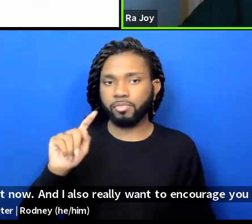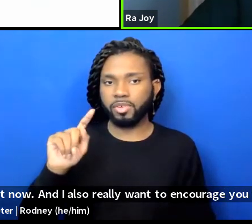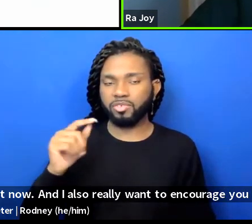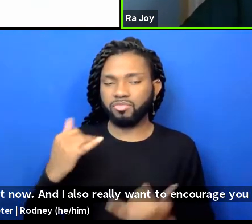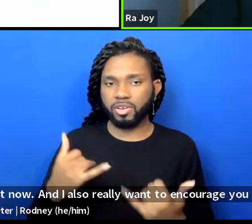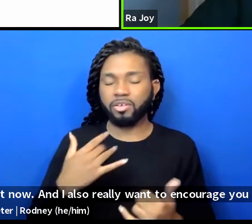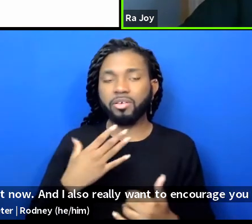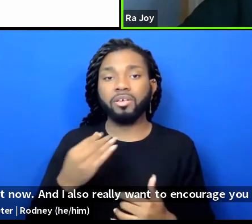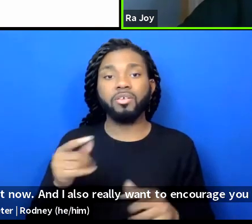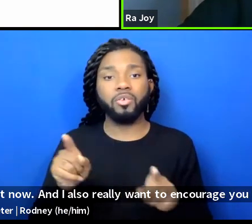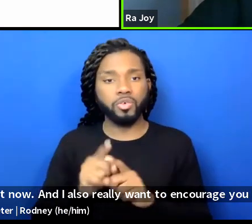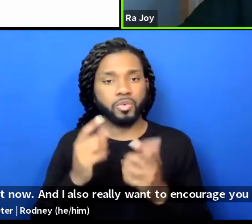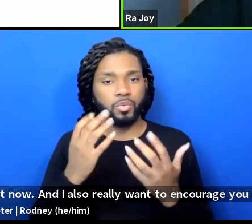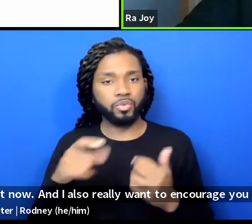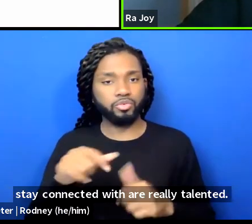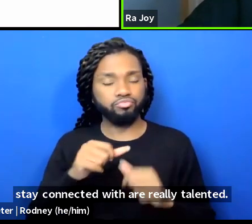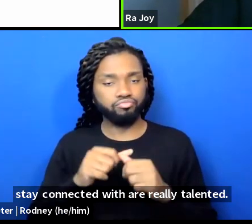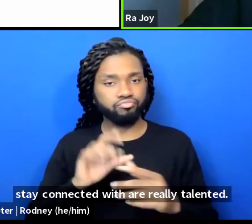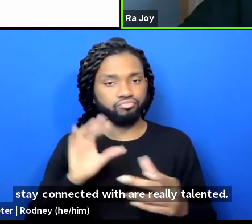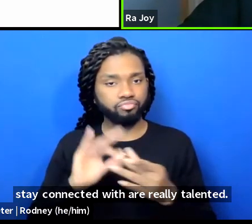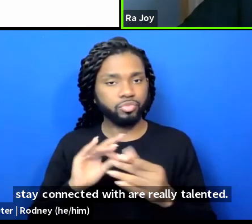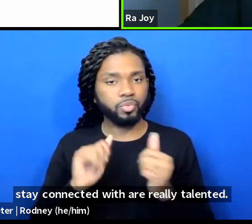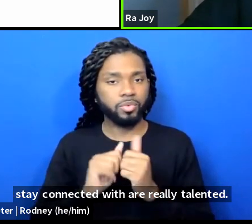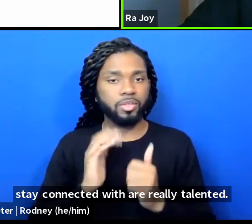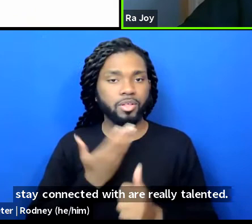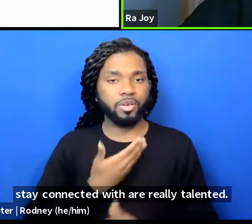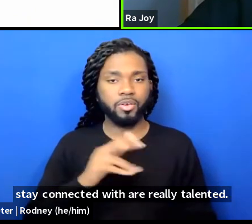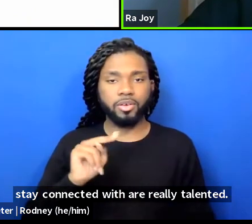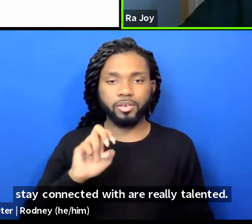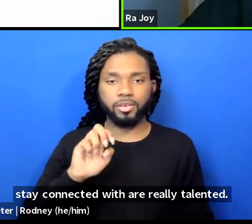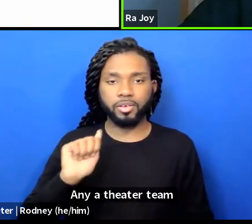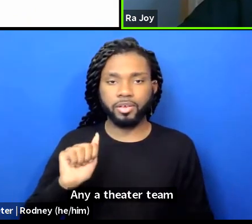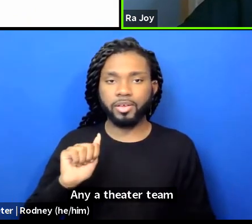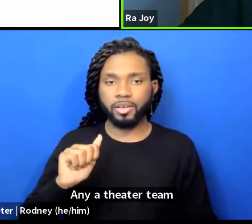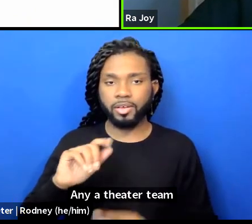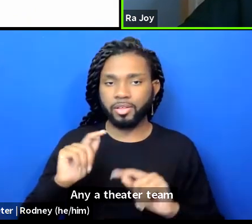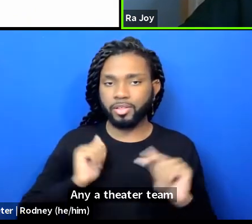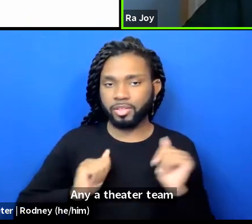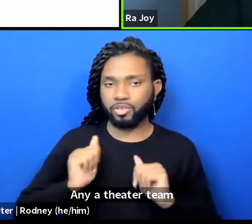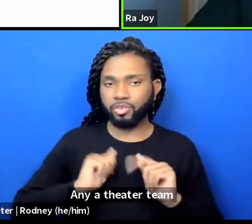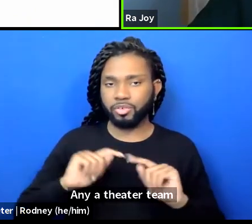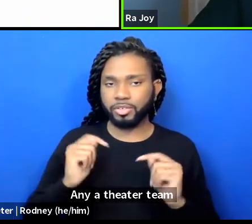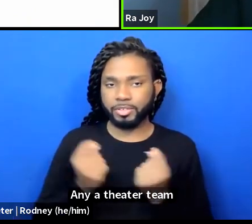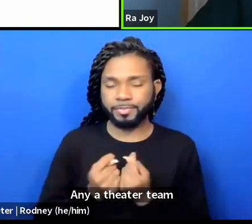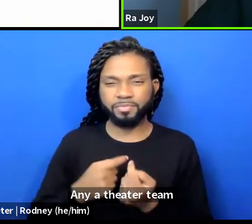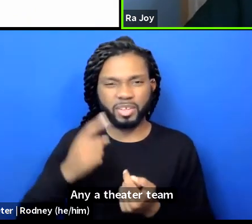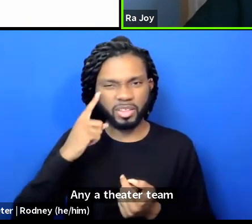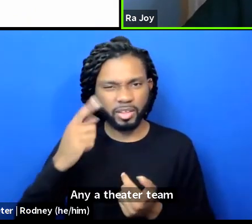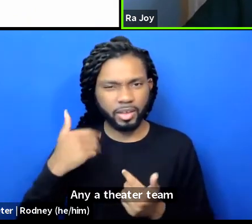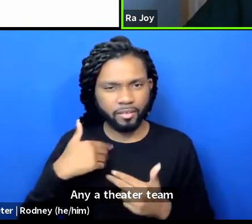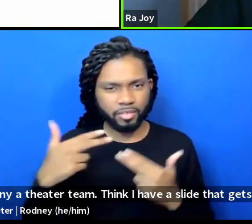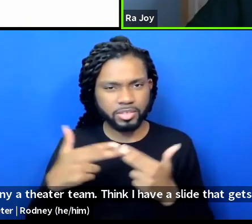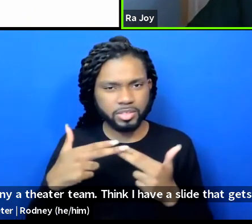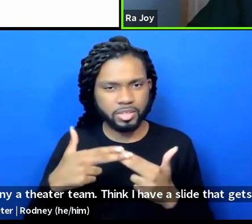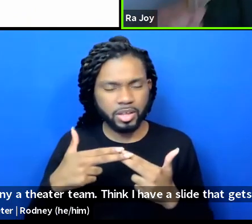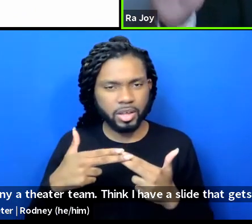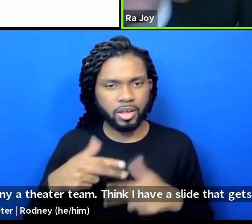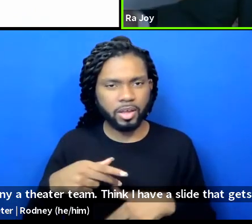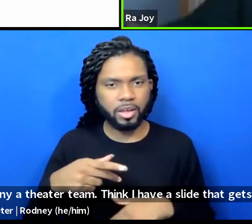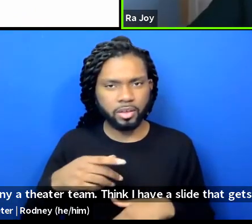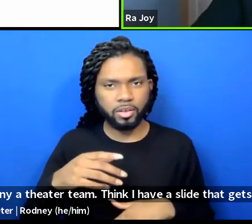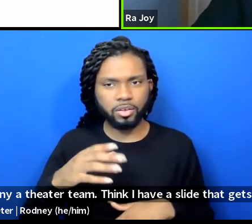talented NEA theater team. I think I have a slide that gets after